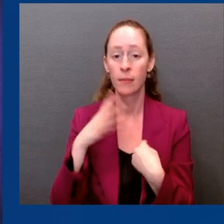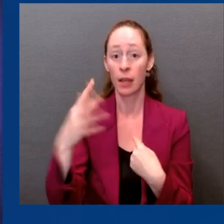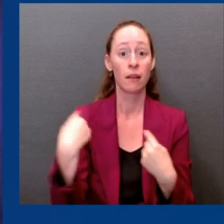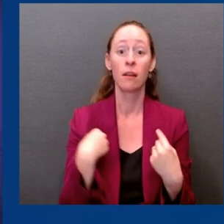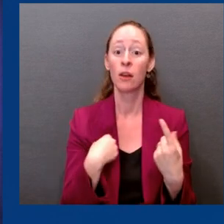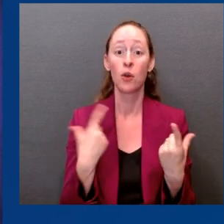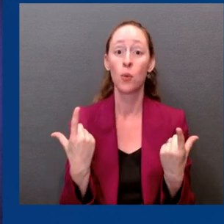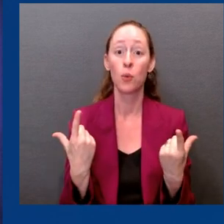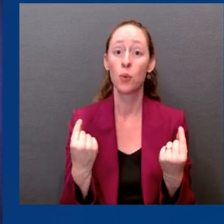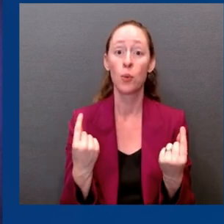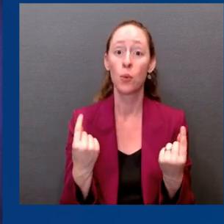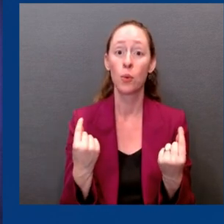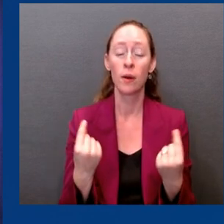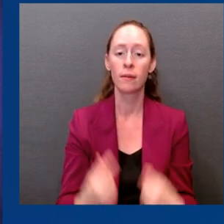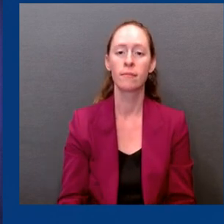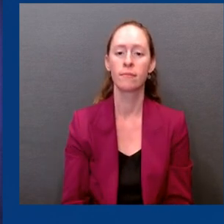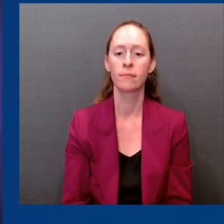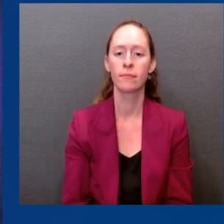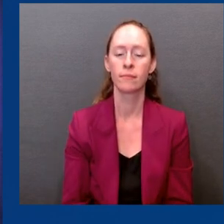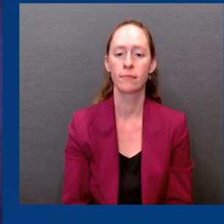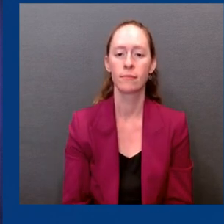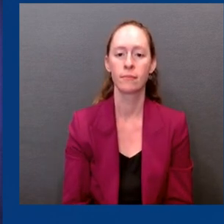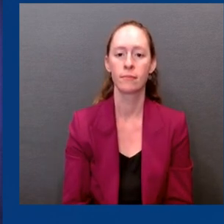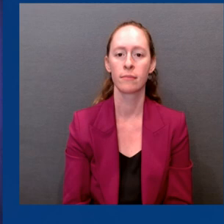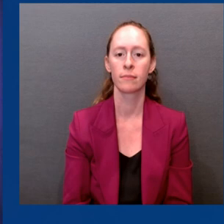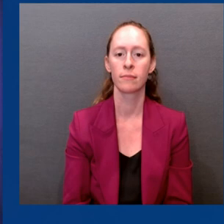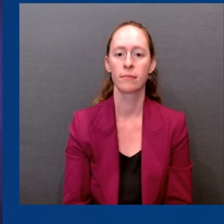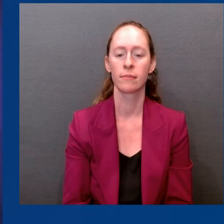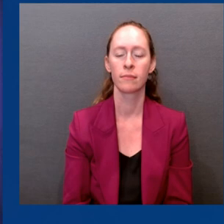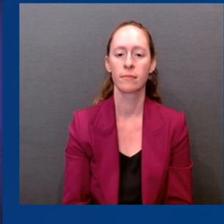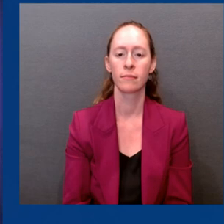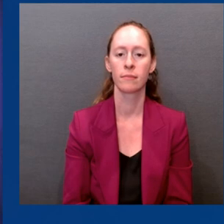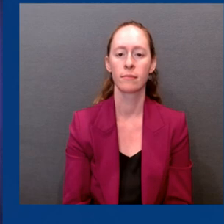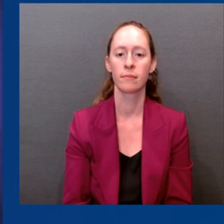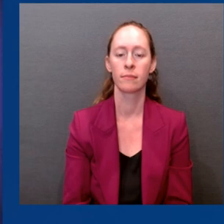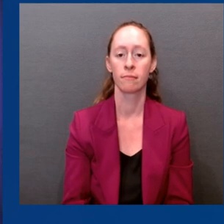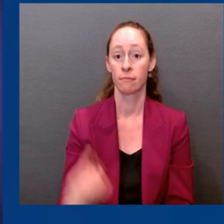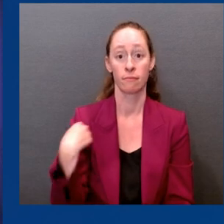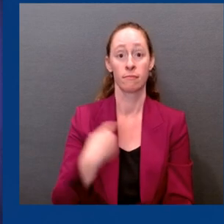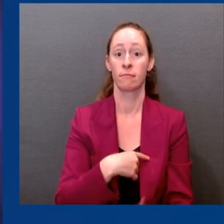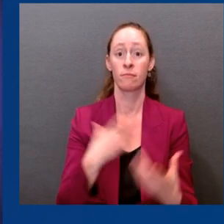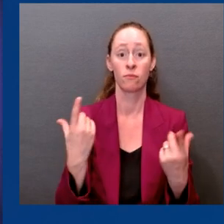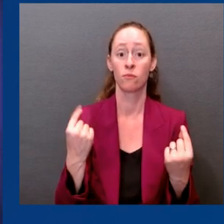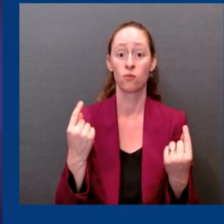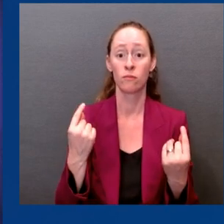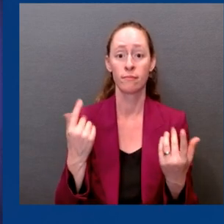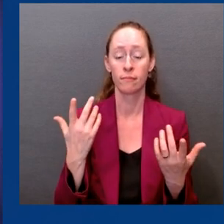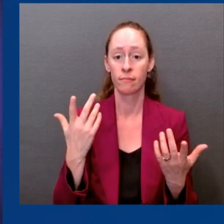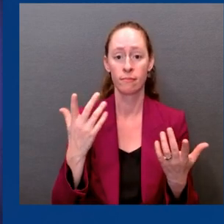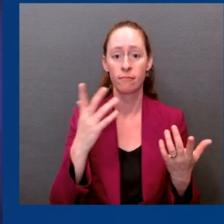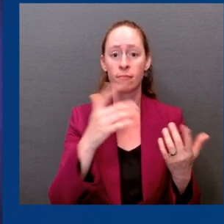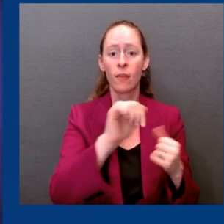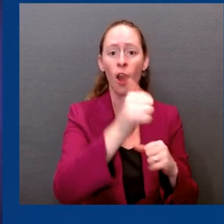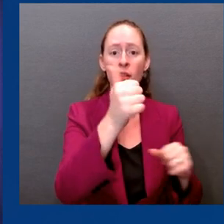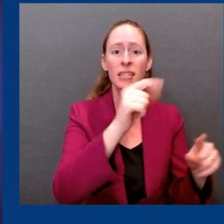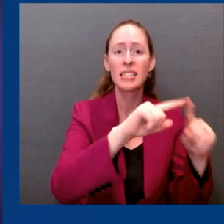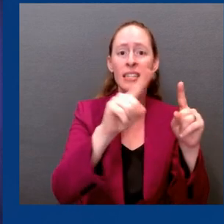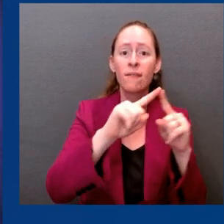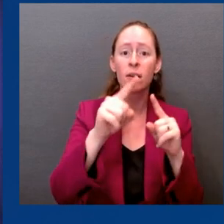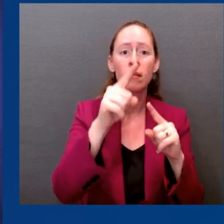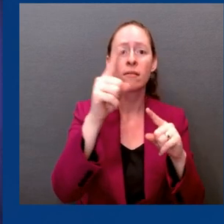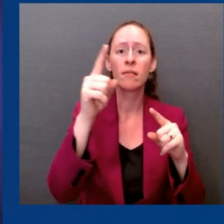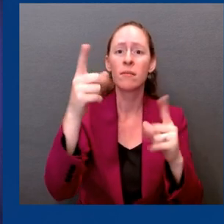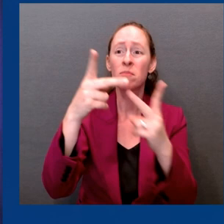We had planned on having an adequate stockpile of PPE, of personal protective equipment, should there be another surge. We will not have that